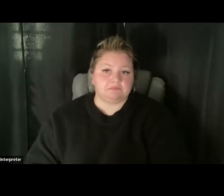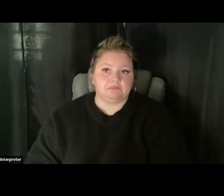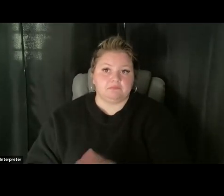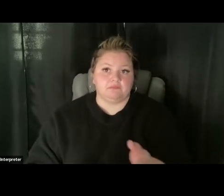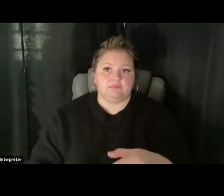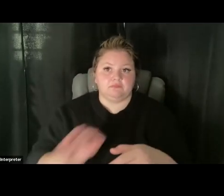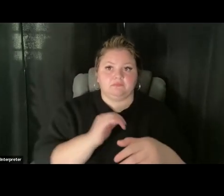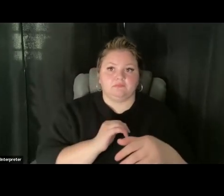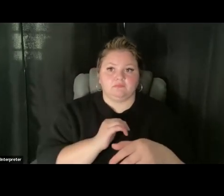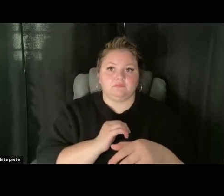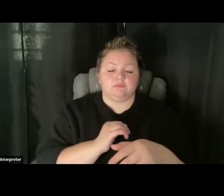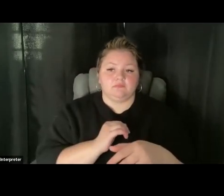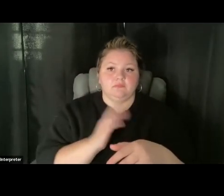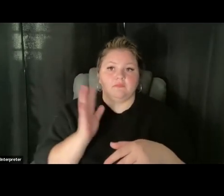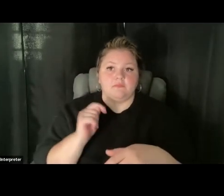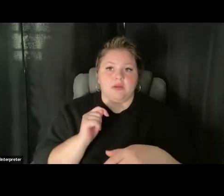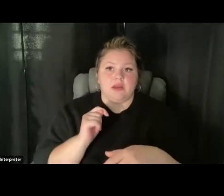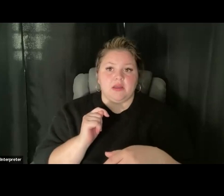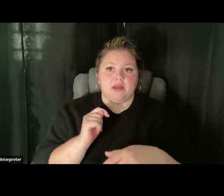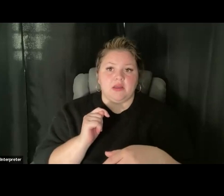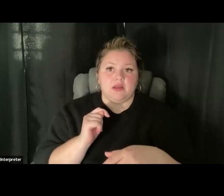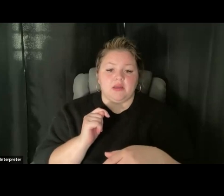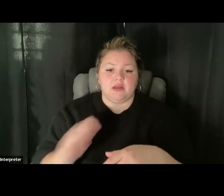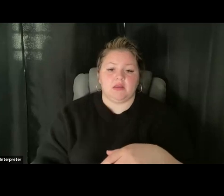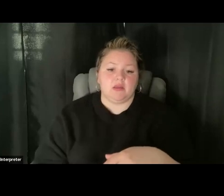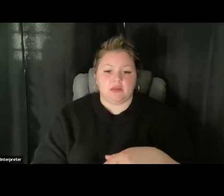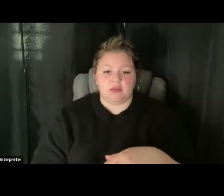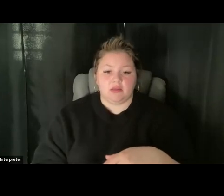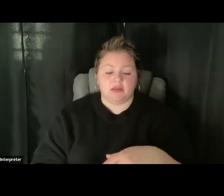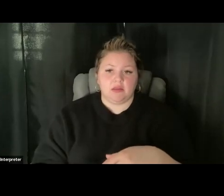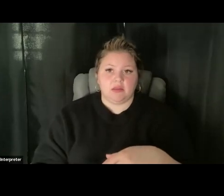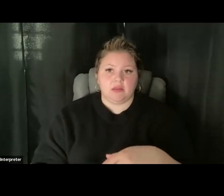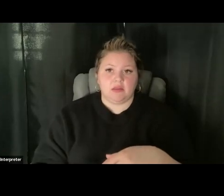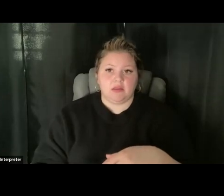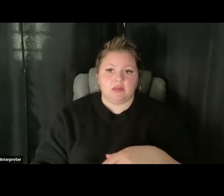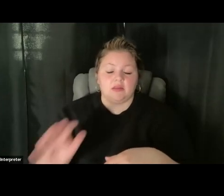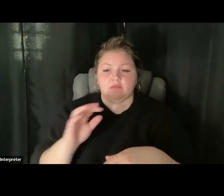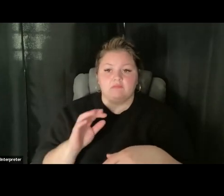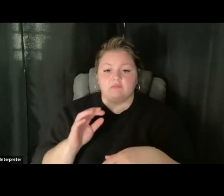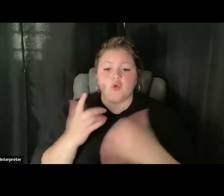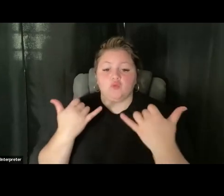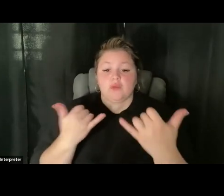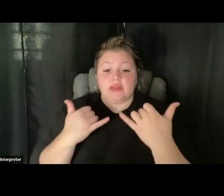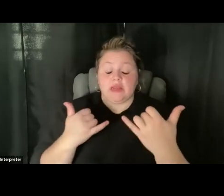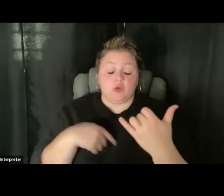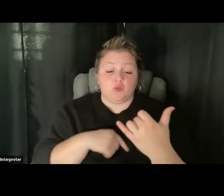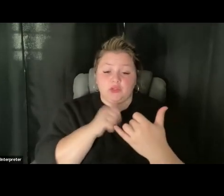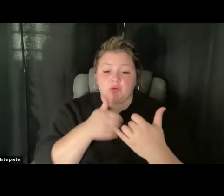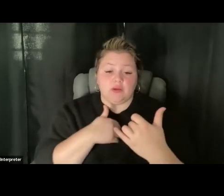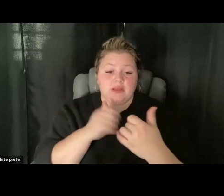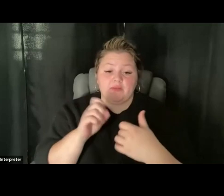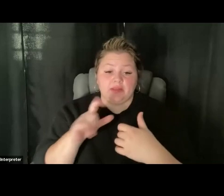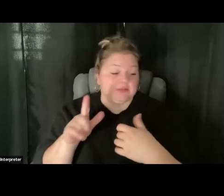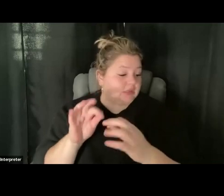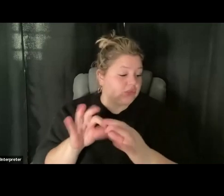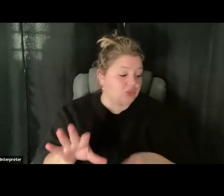Um, but as of, as of right now, I don't believe that's, that's, that's, um, something that we have worked